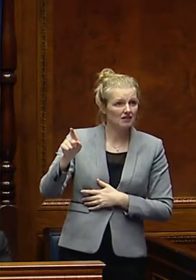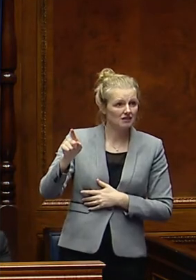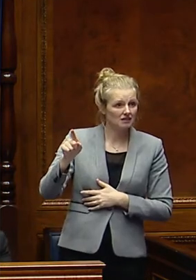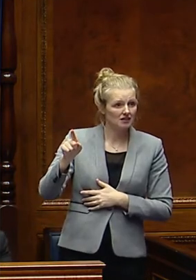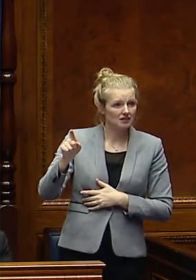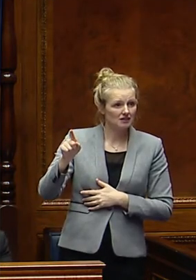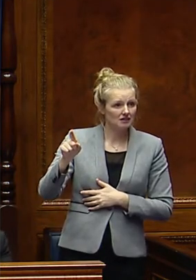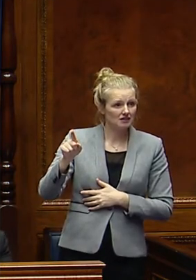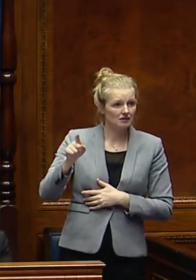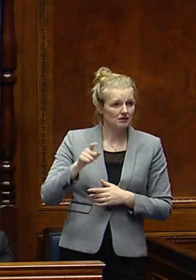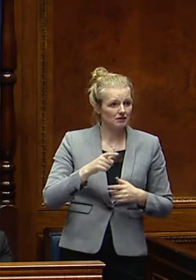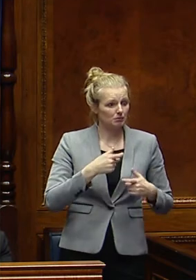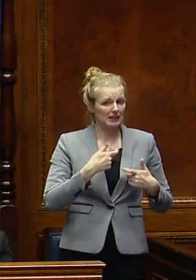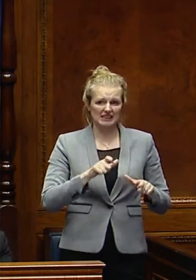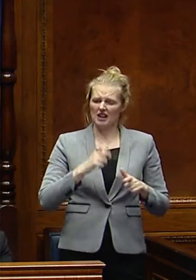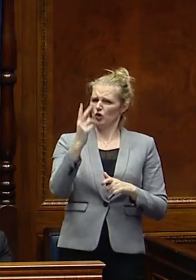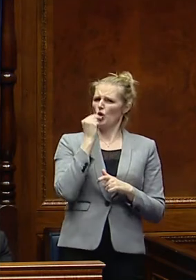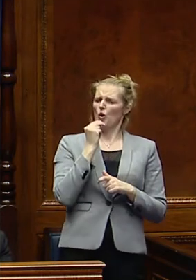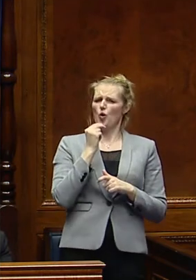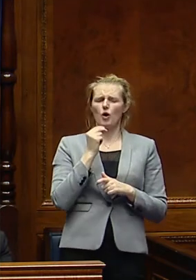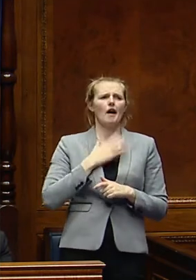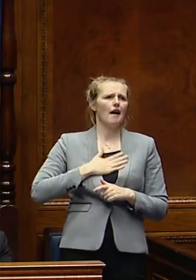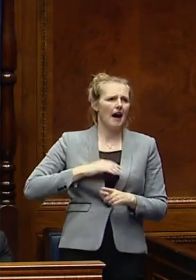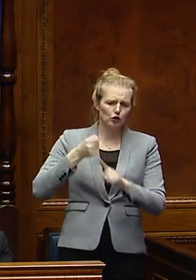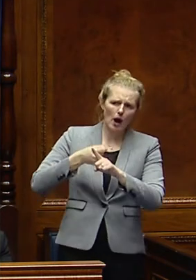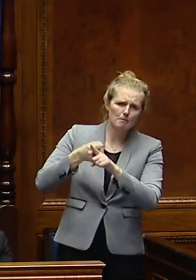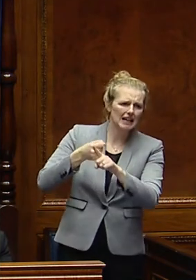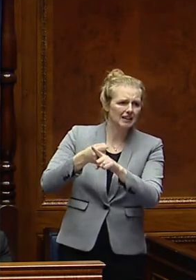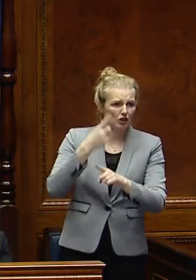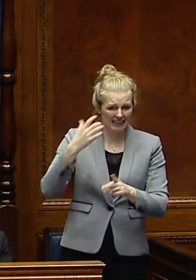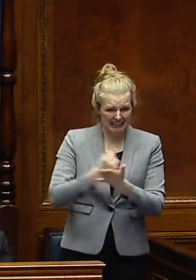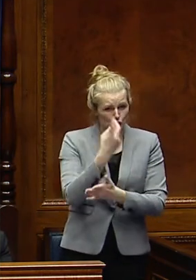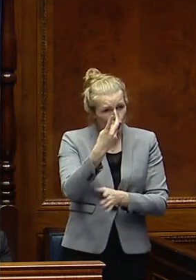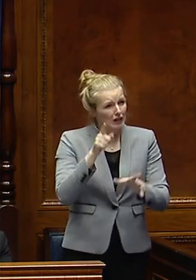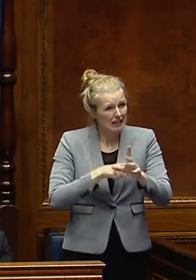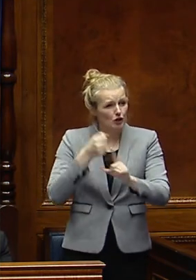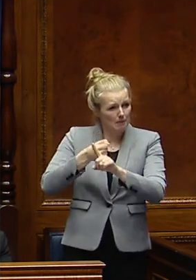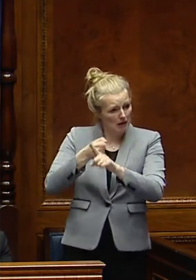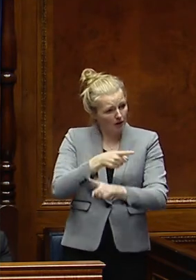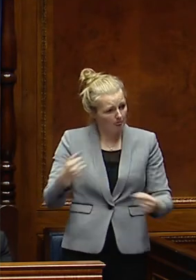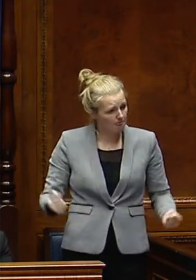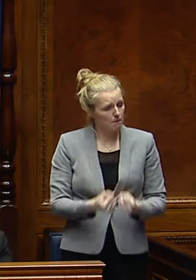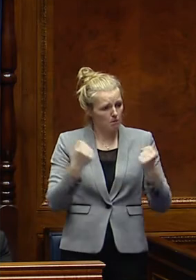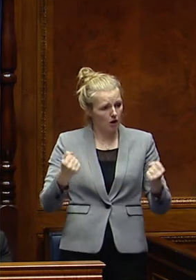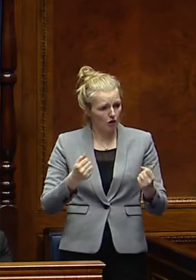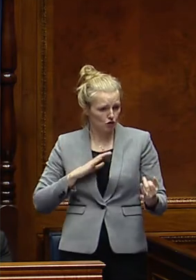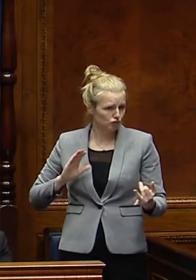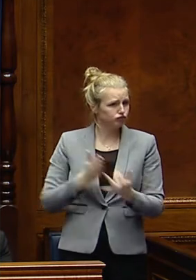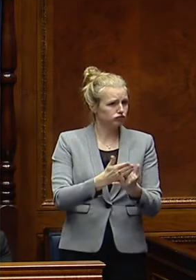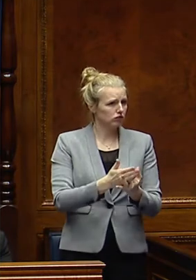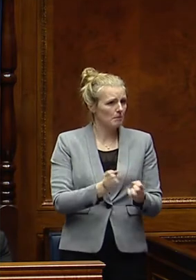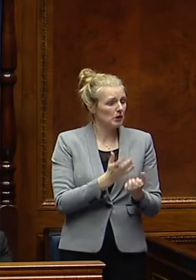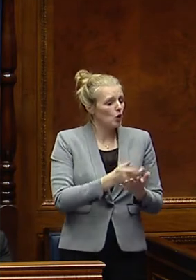and still getting turned down and having to appeal that as well for over two years. Does she have the power, for example, to not force that upon